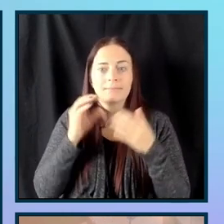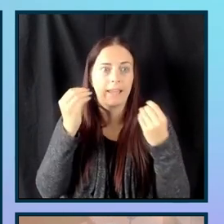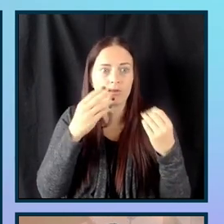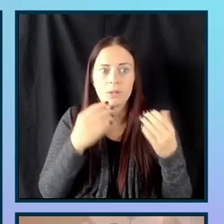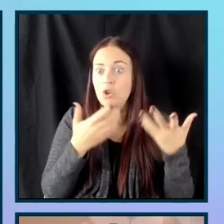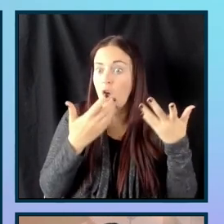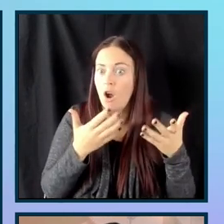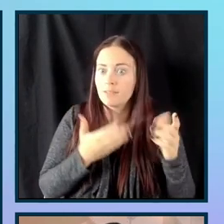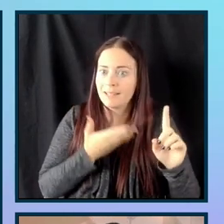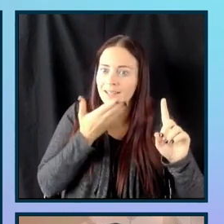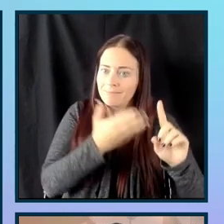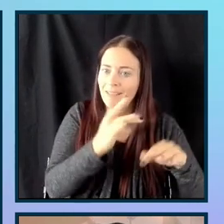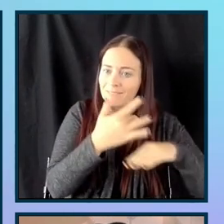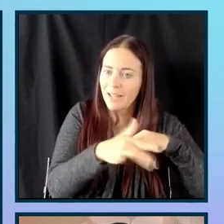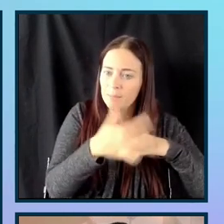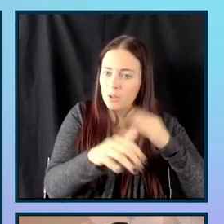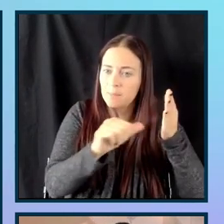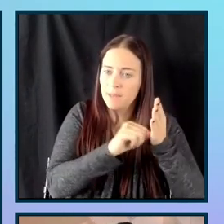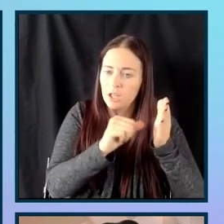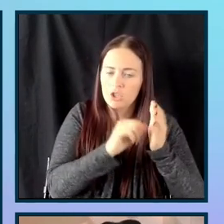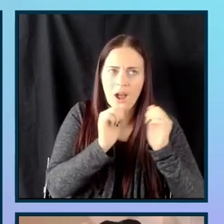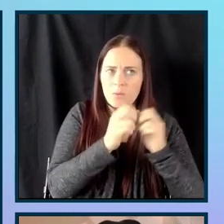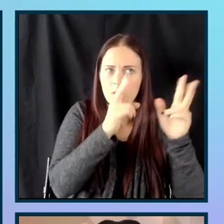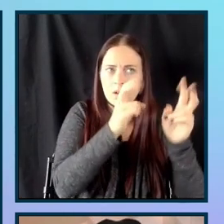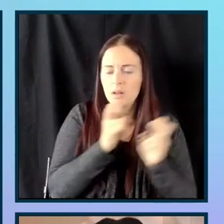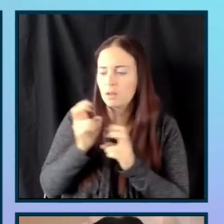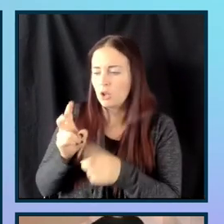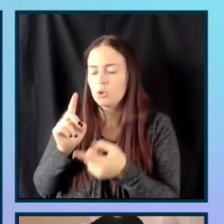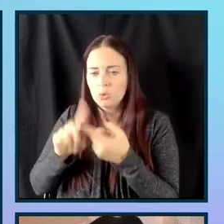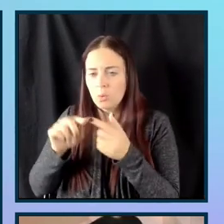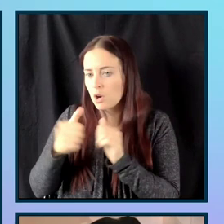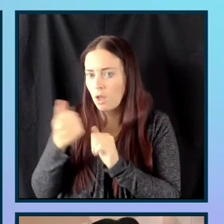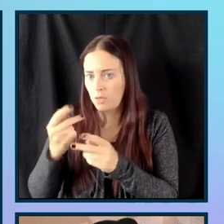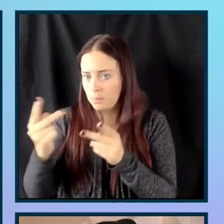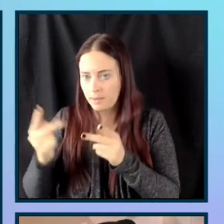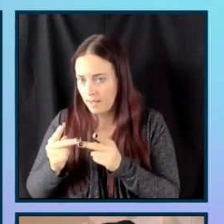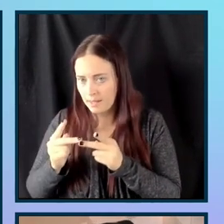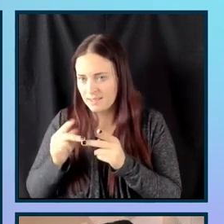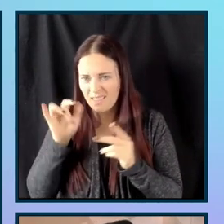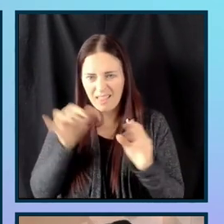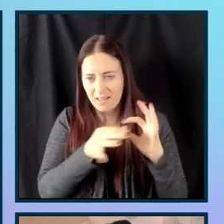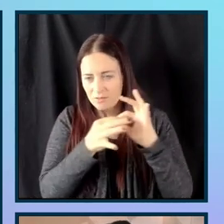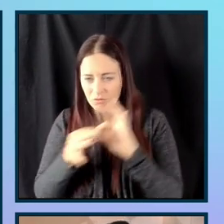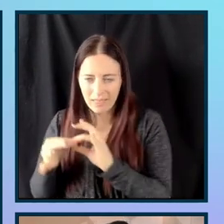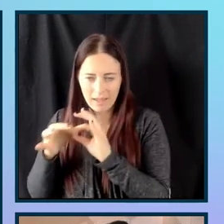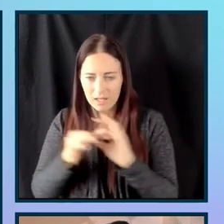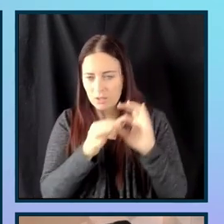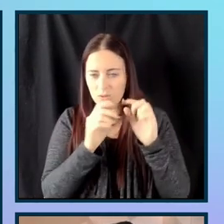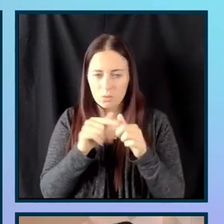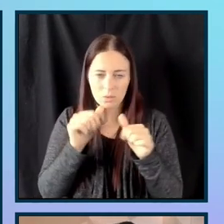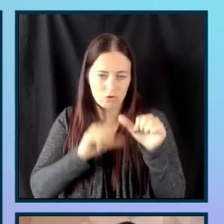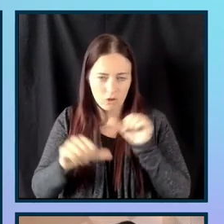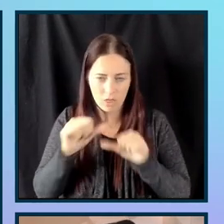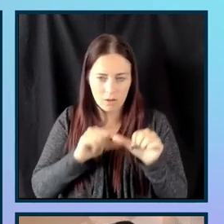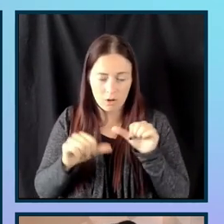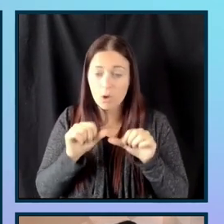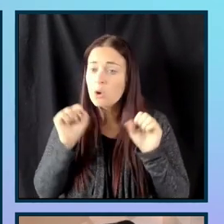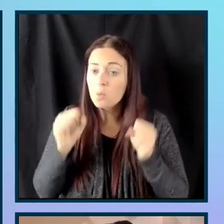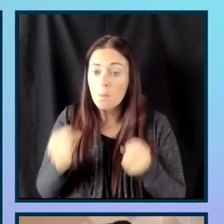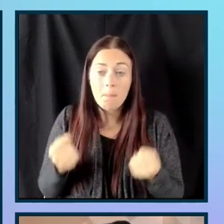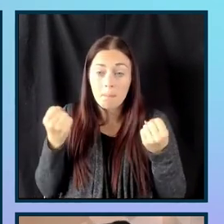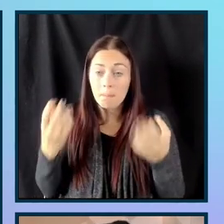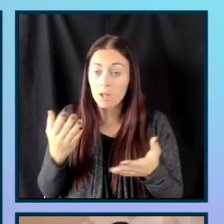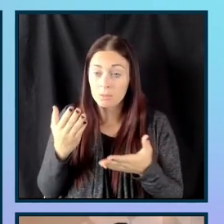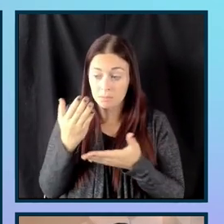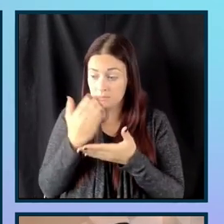pulling that to grab, to create an accessible name for another element that's on the page. And you can actually grab multiple pieces